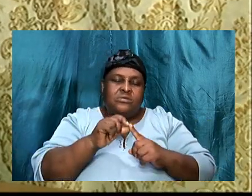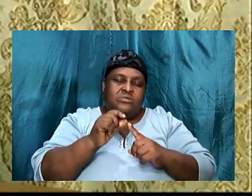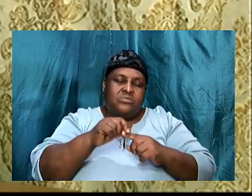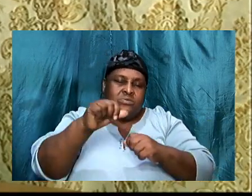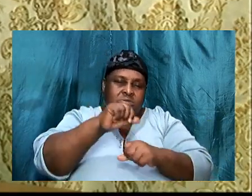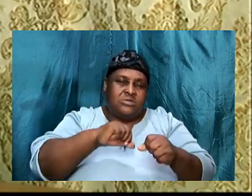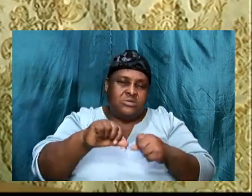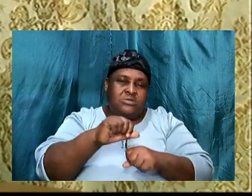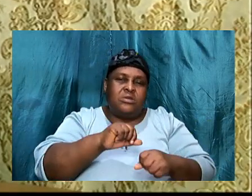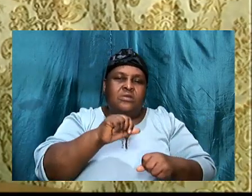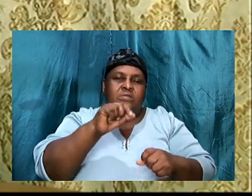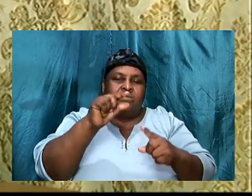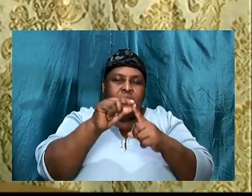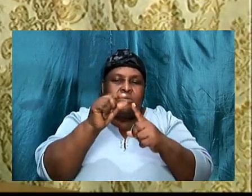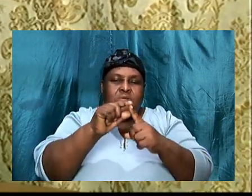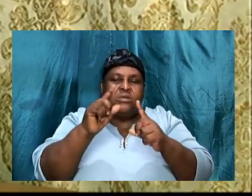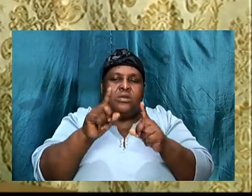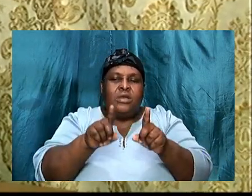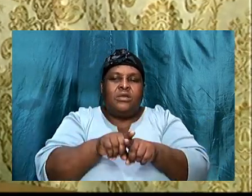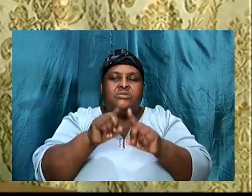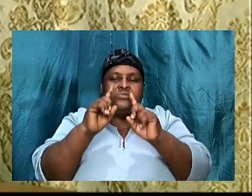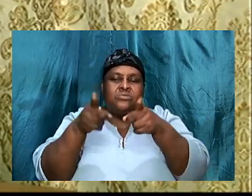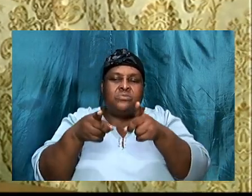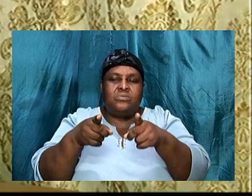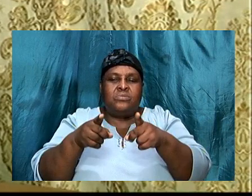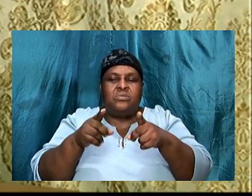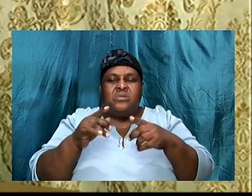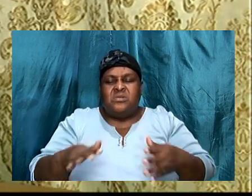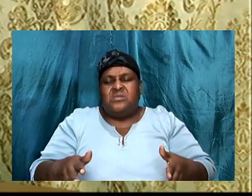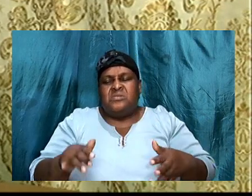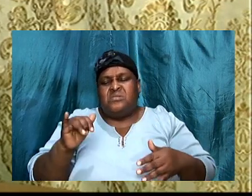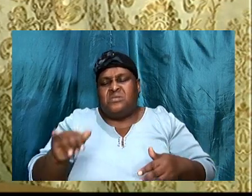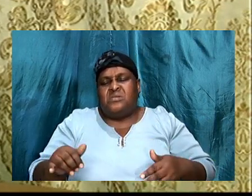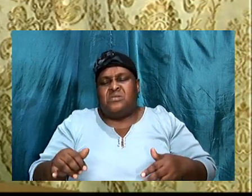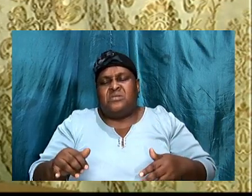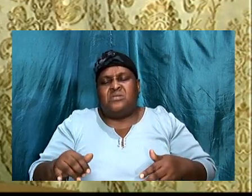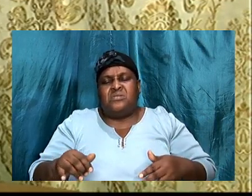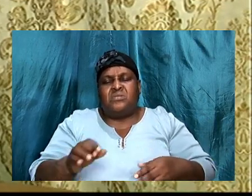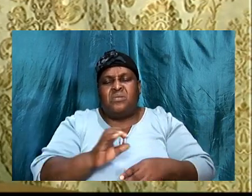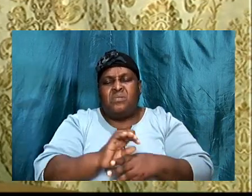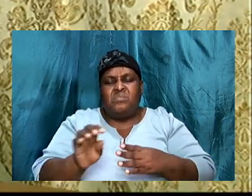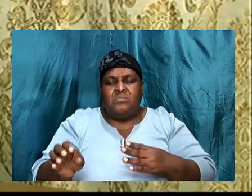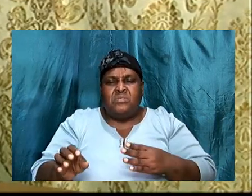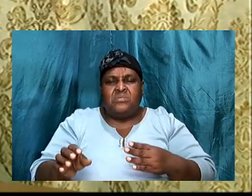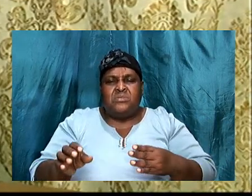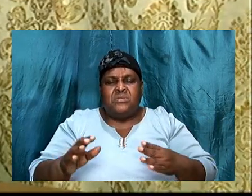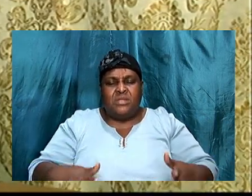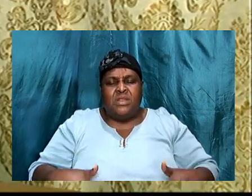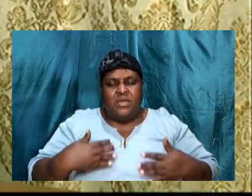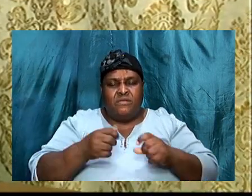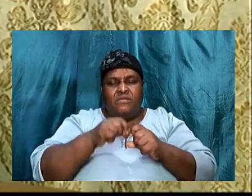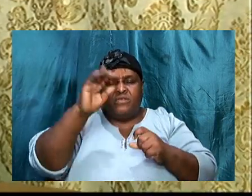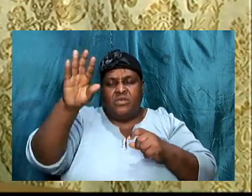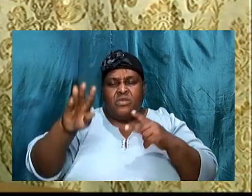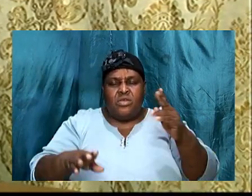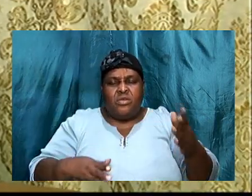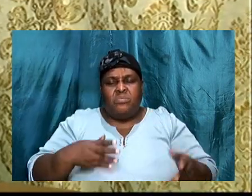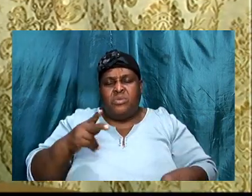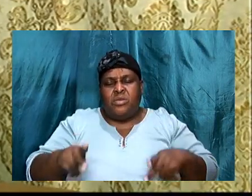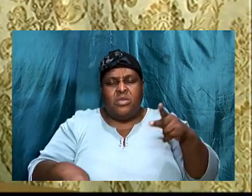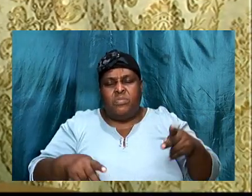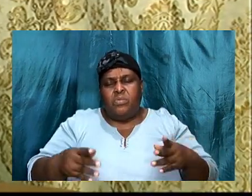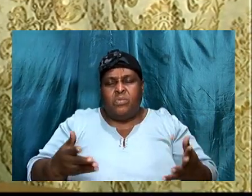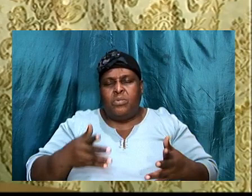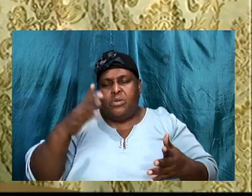words as they go forth, that it will accomplish in the lives of your people what you want it to accomplish. We